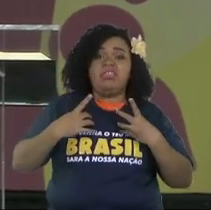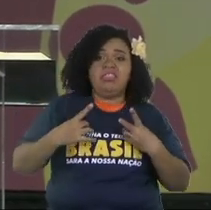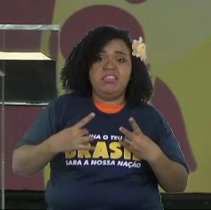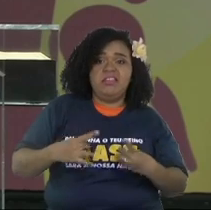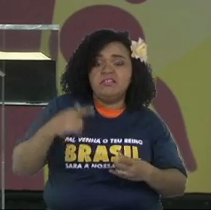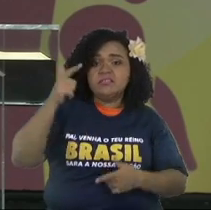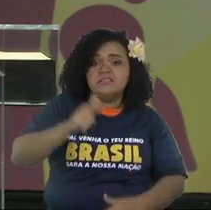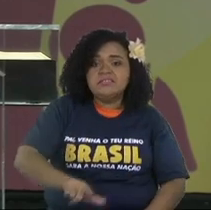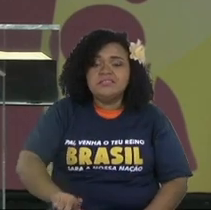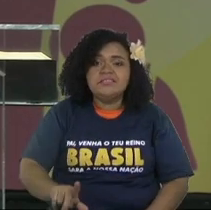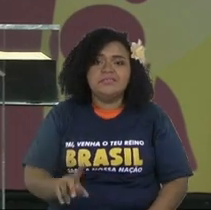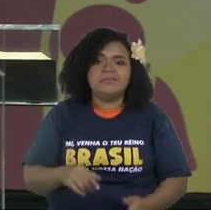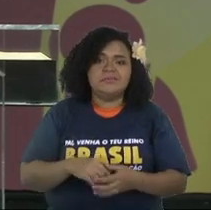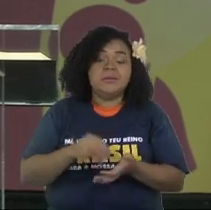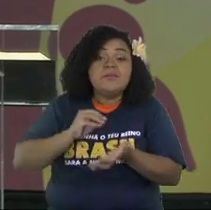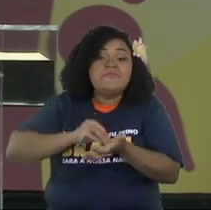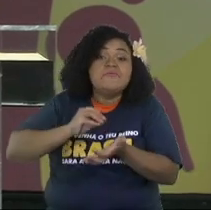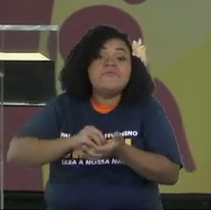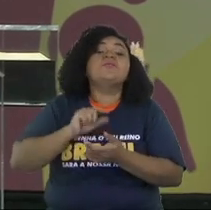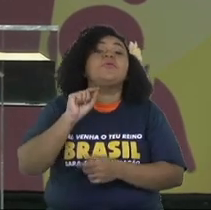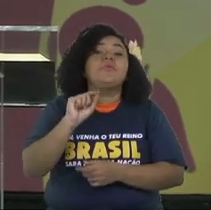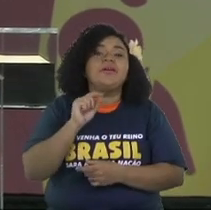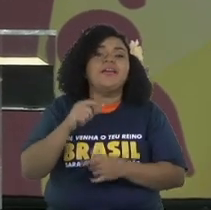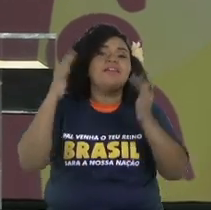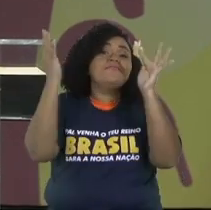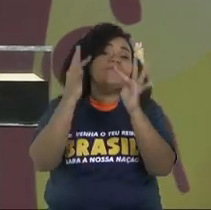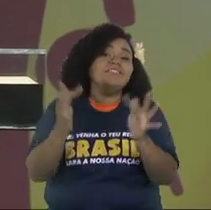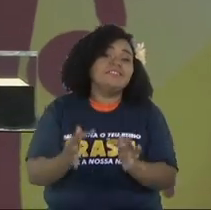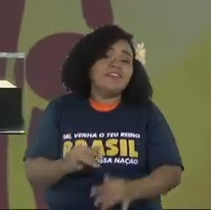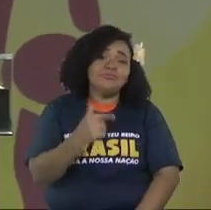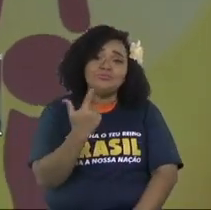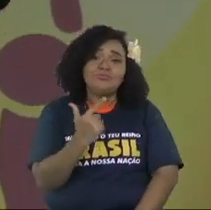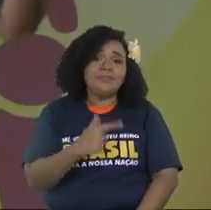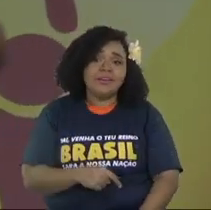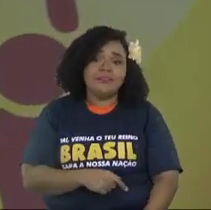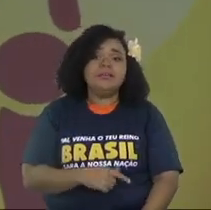fill this gap.